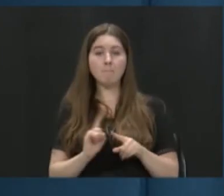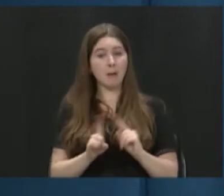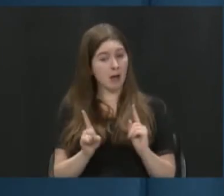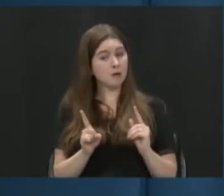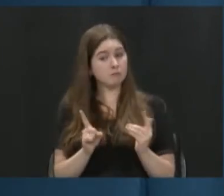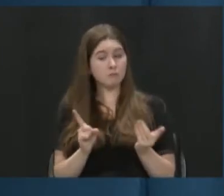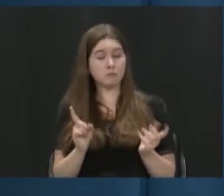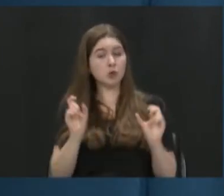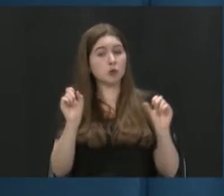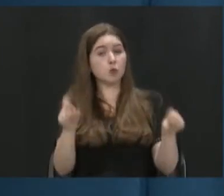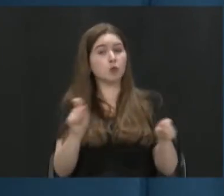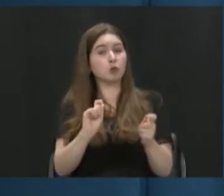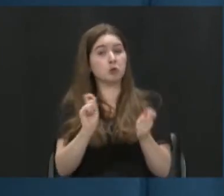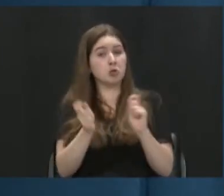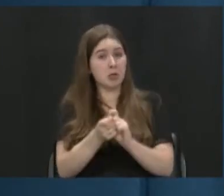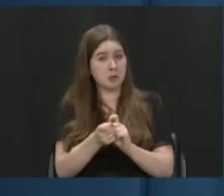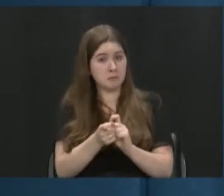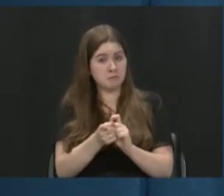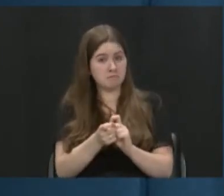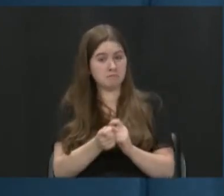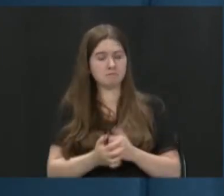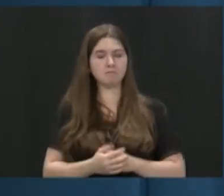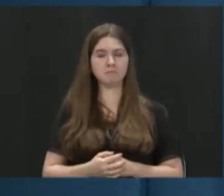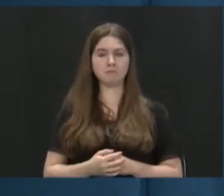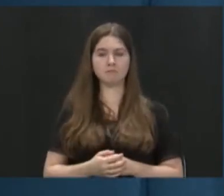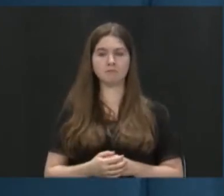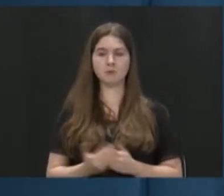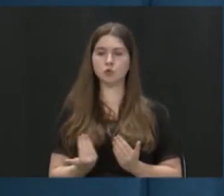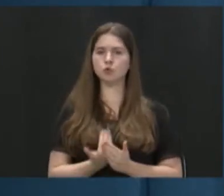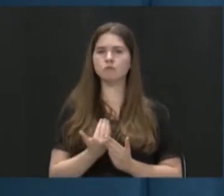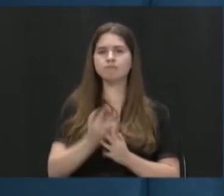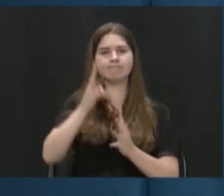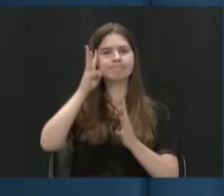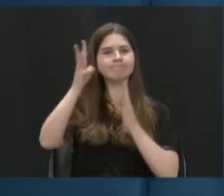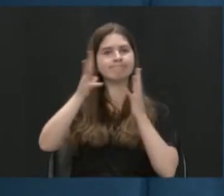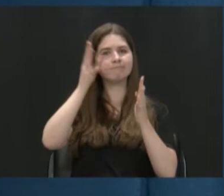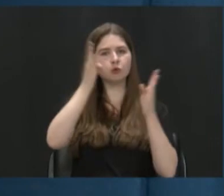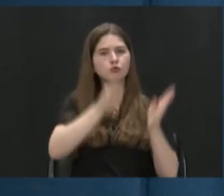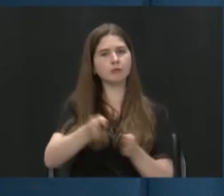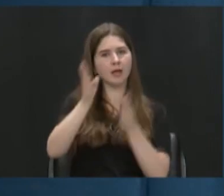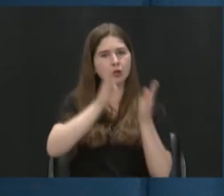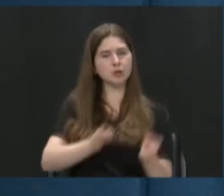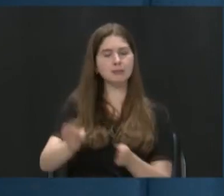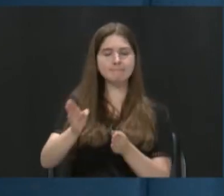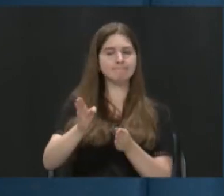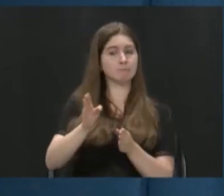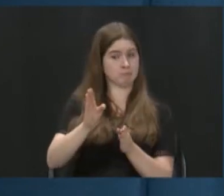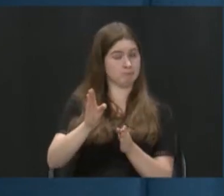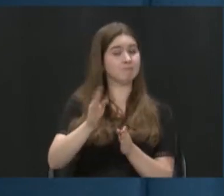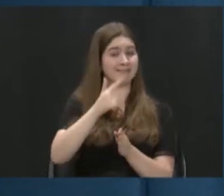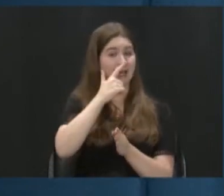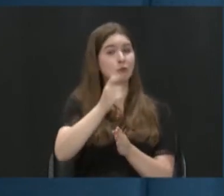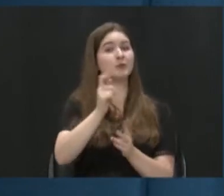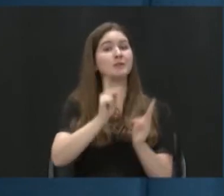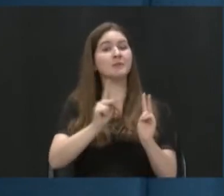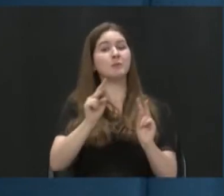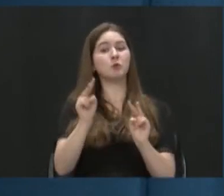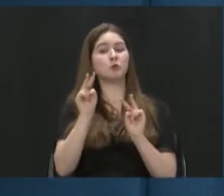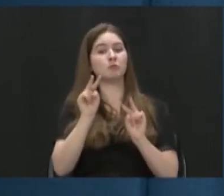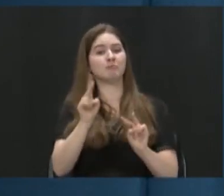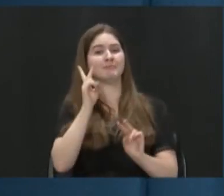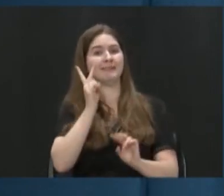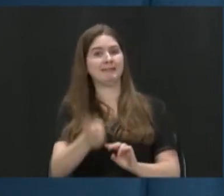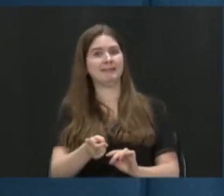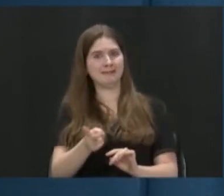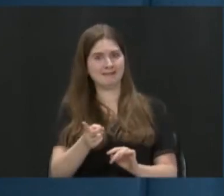change. Innovative strategies, I think, would be interesting for people to take a look at, would be